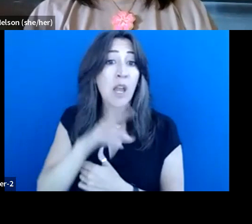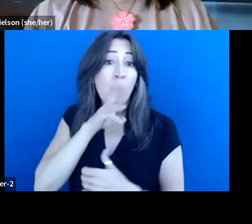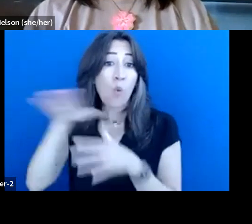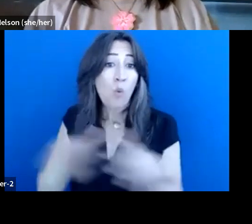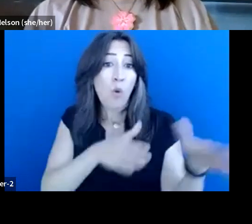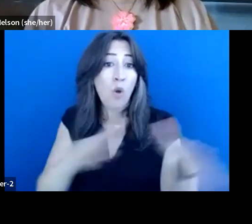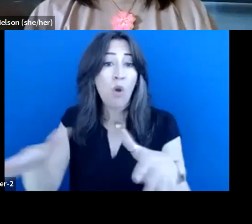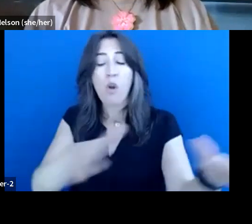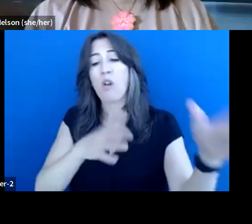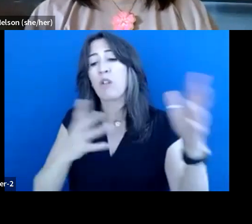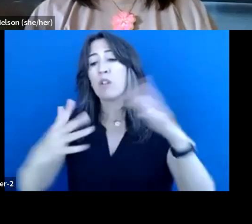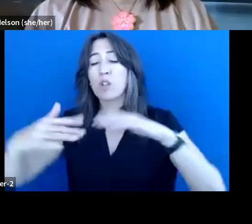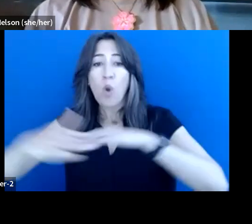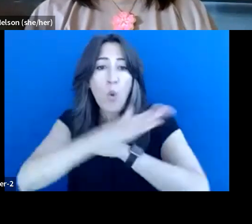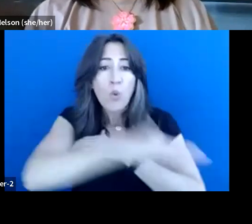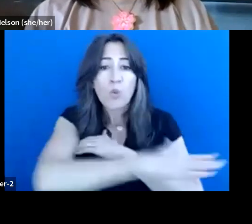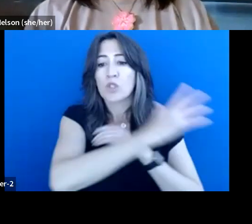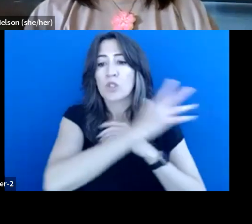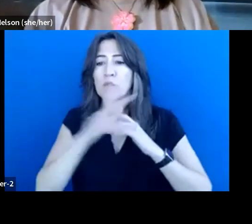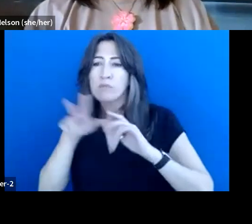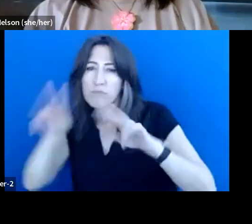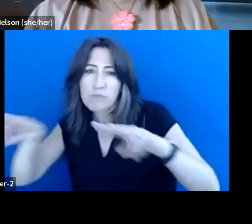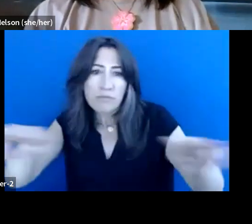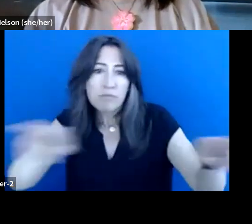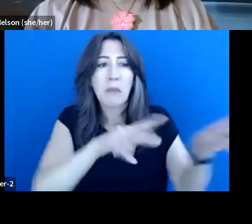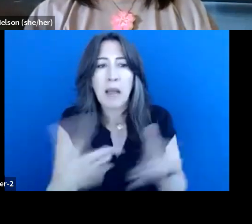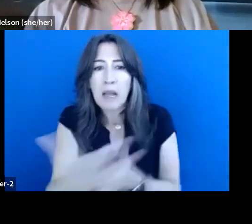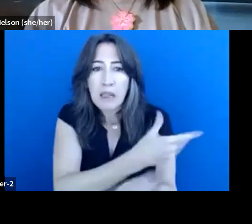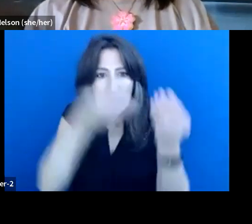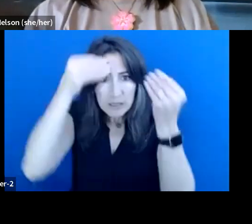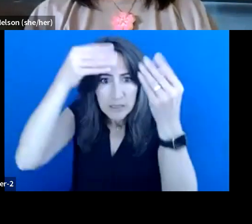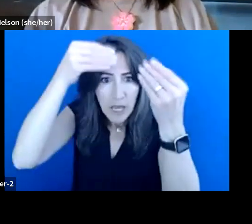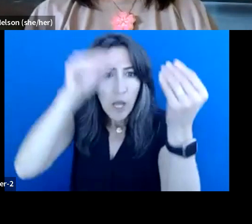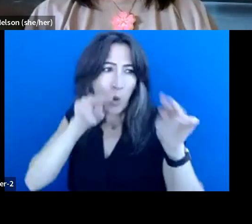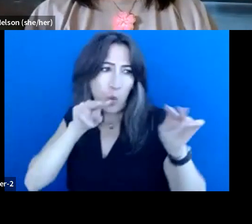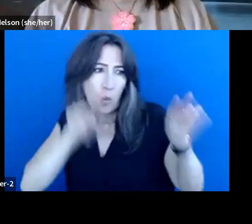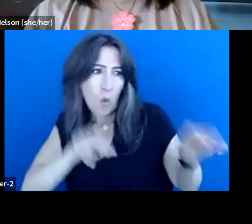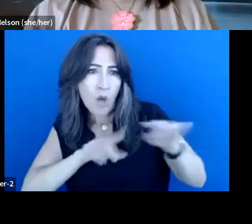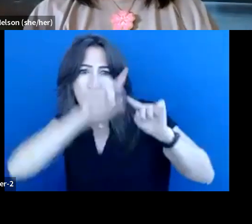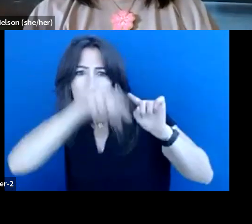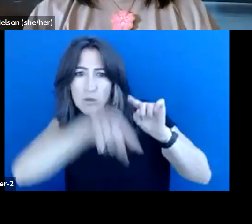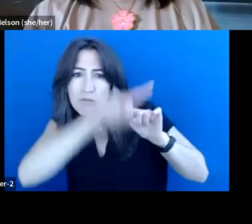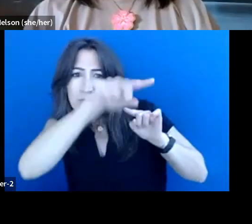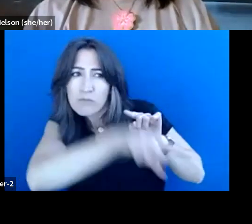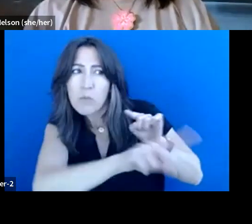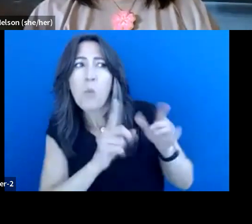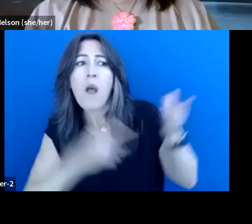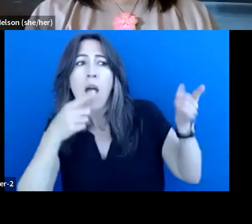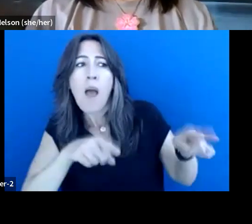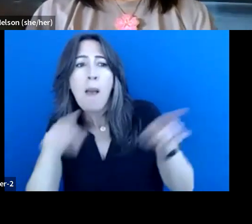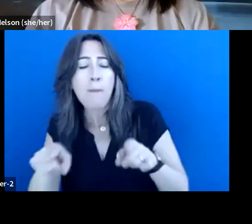ensuring that we're watching for trends, making some most of the time